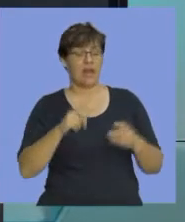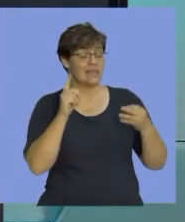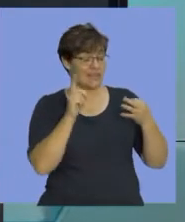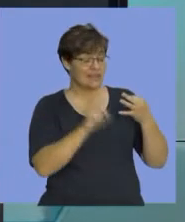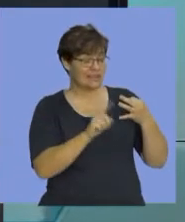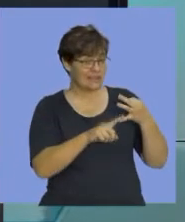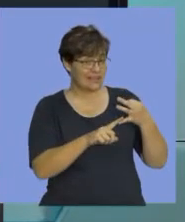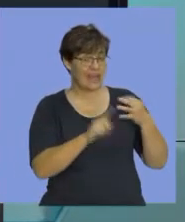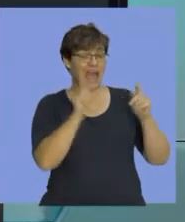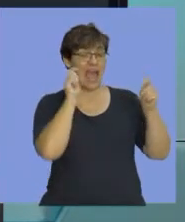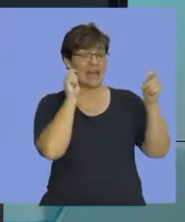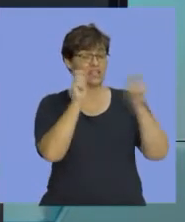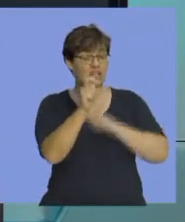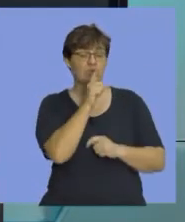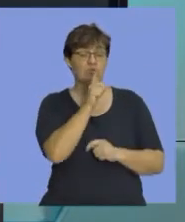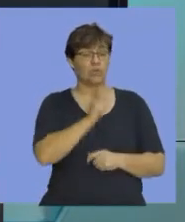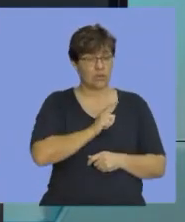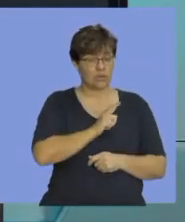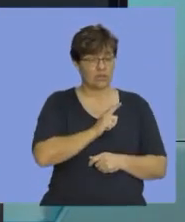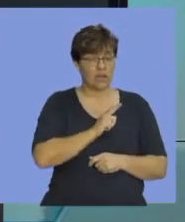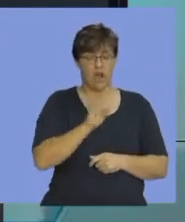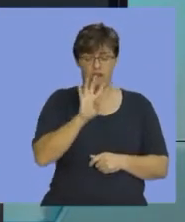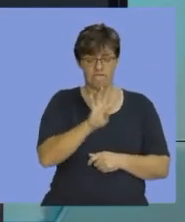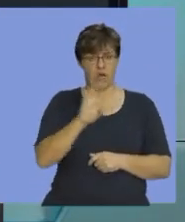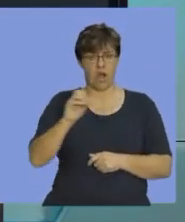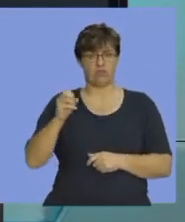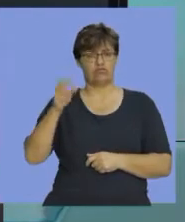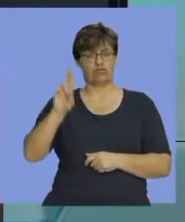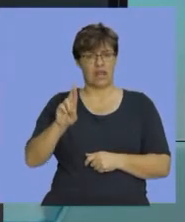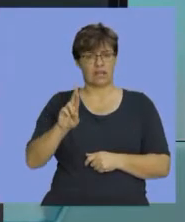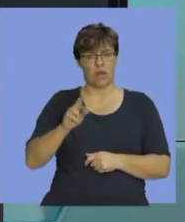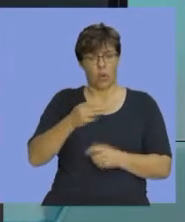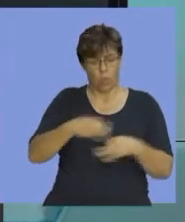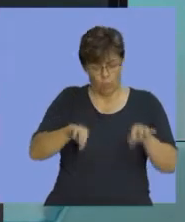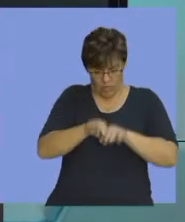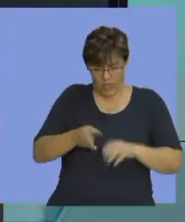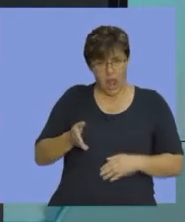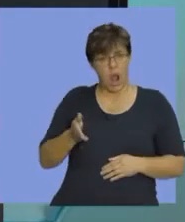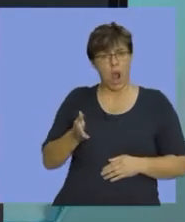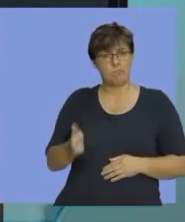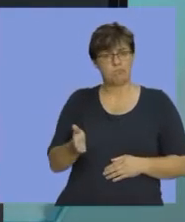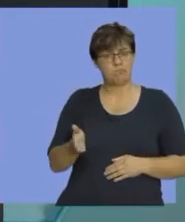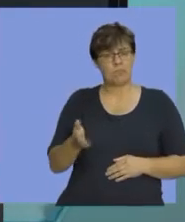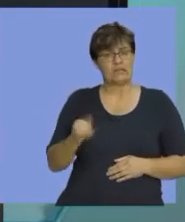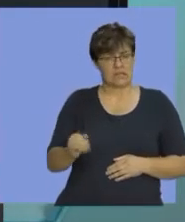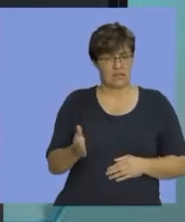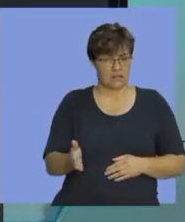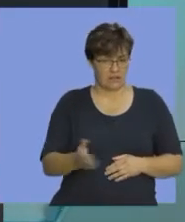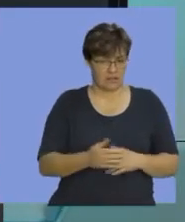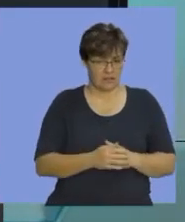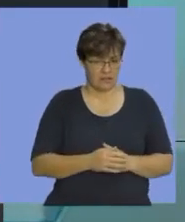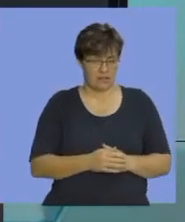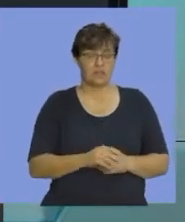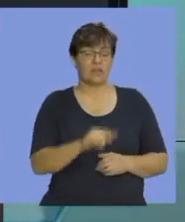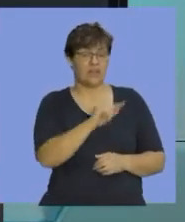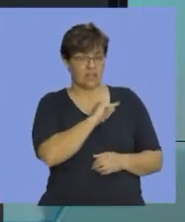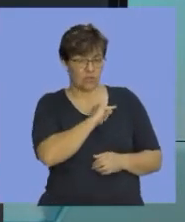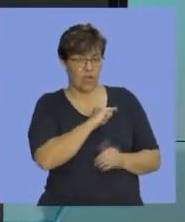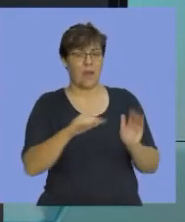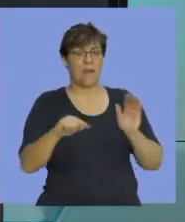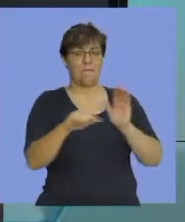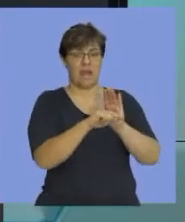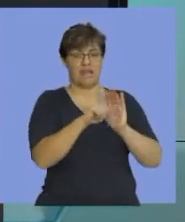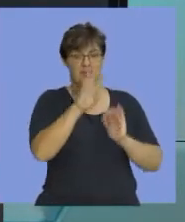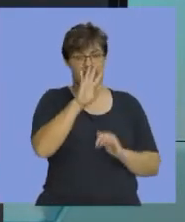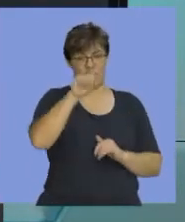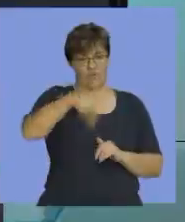but the adjustment told you that there were 400 rand worth of consumable stores on hand. Therefore, minus the 4